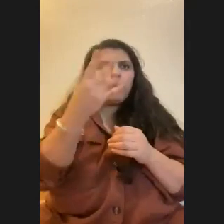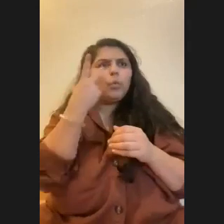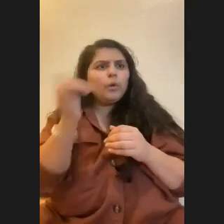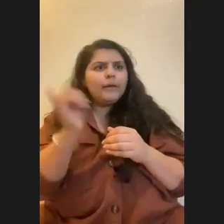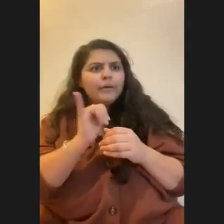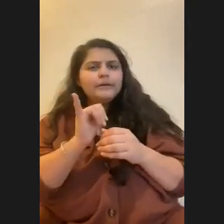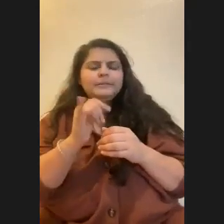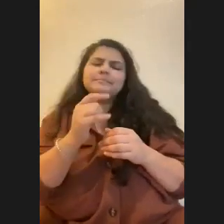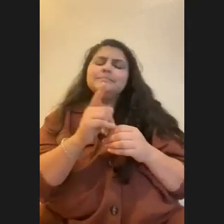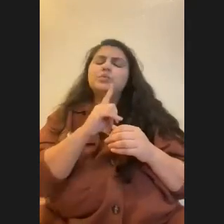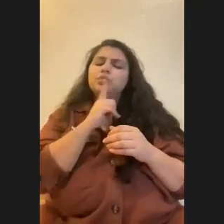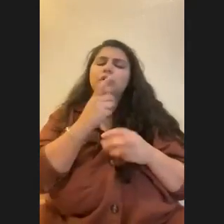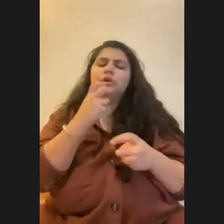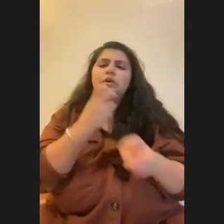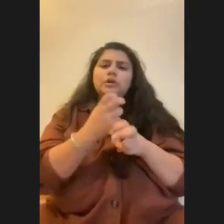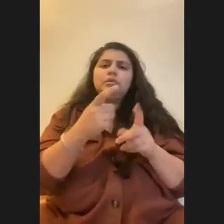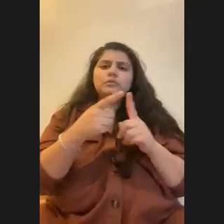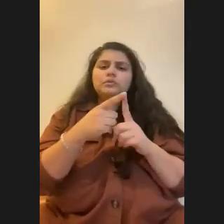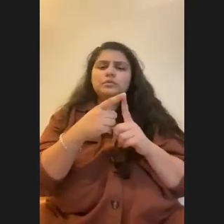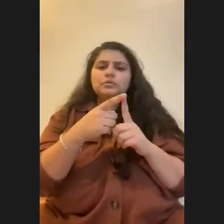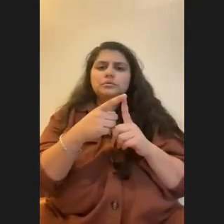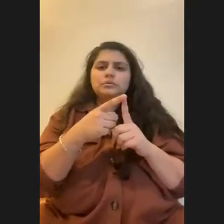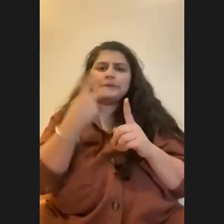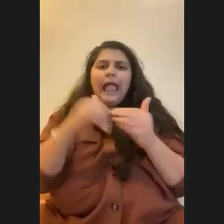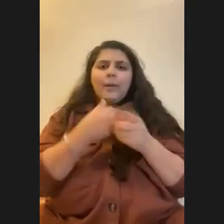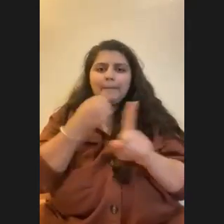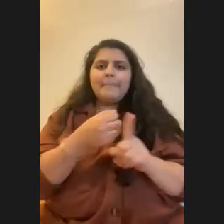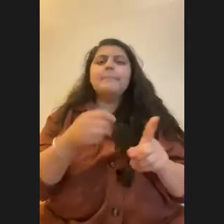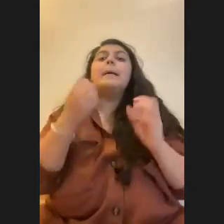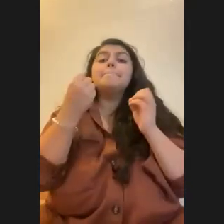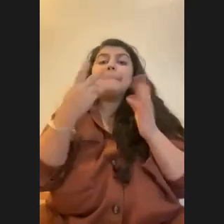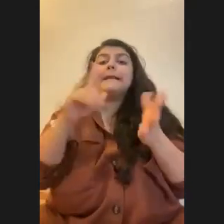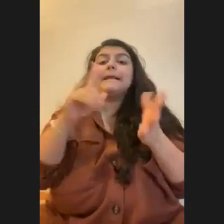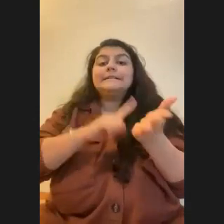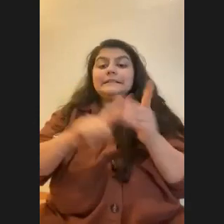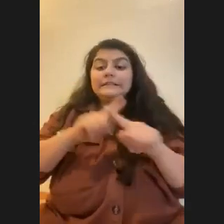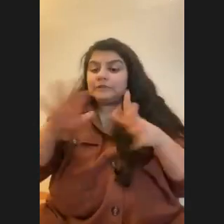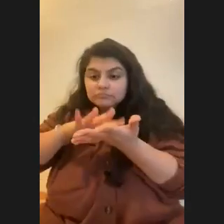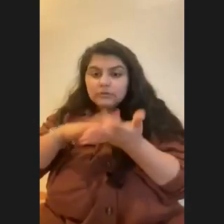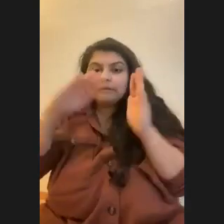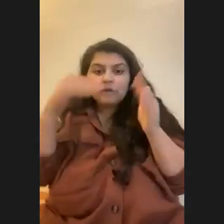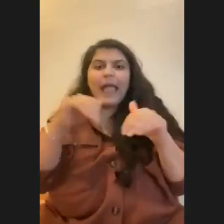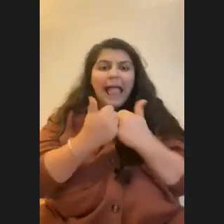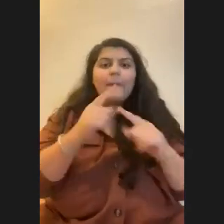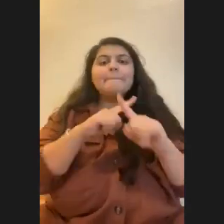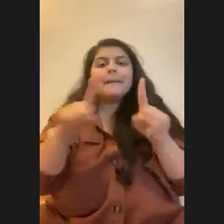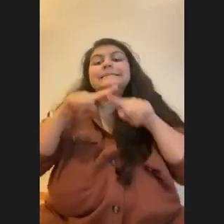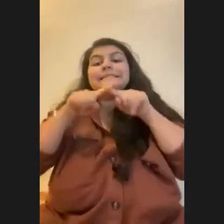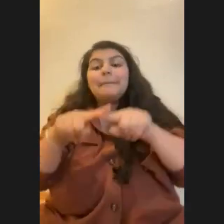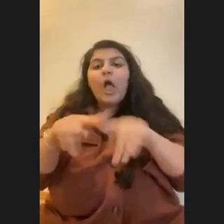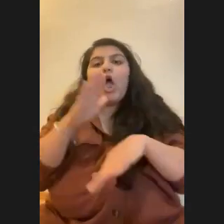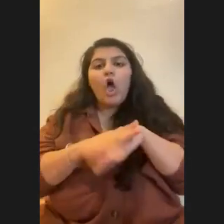like, there's a lot of papers that are starting to look into how ocean acidification impacts coral. It seems pretty species dependent at this point.